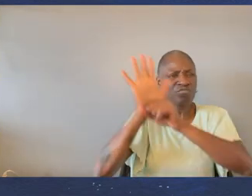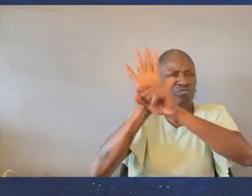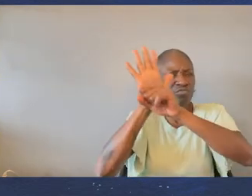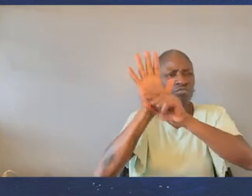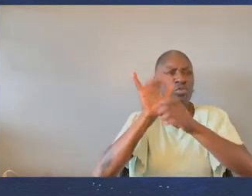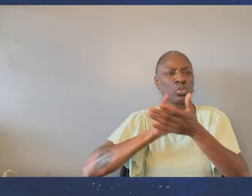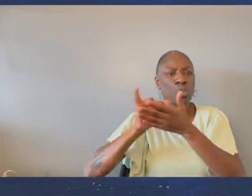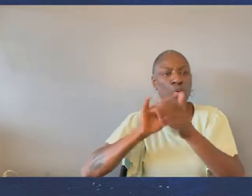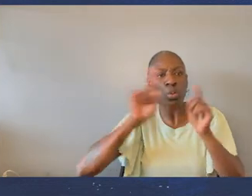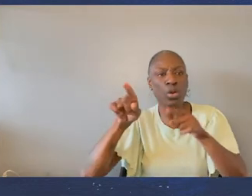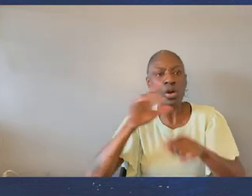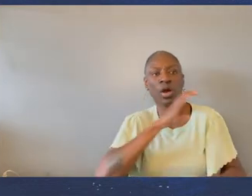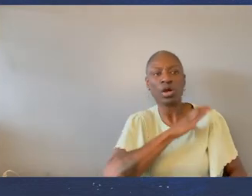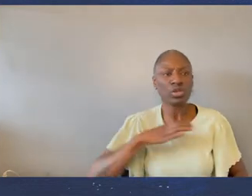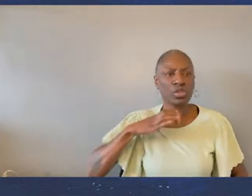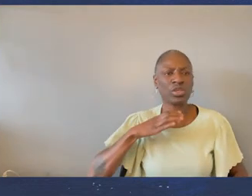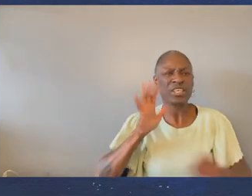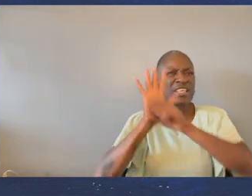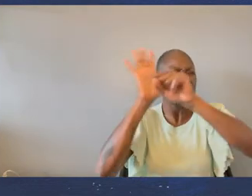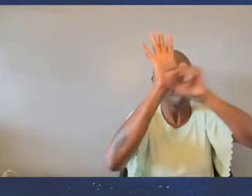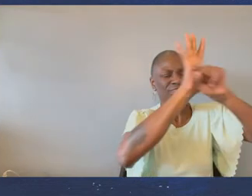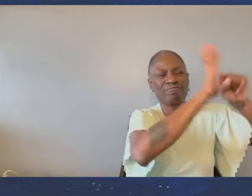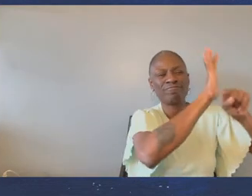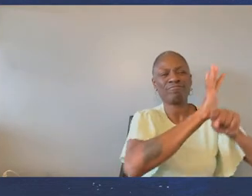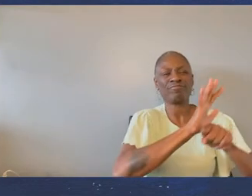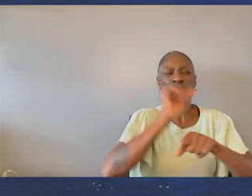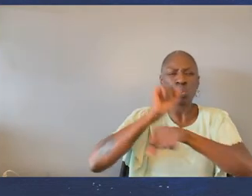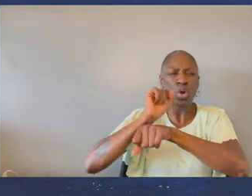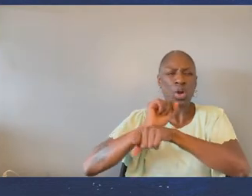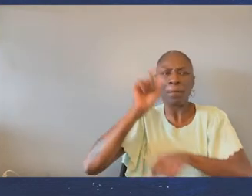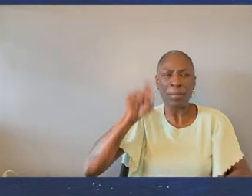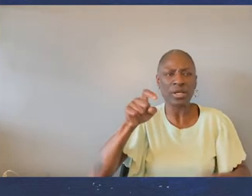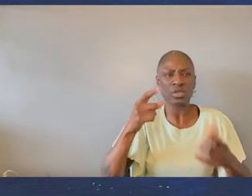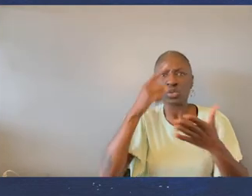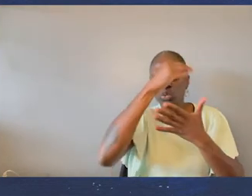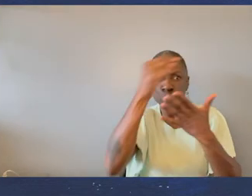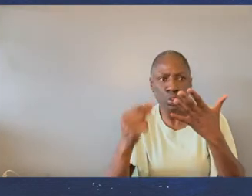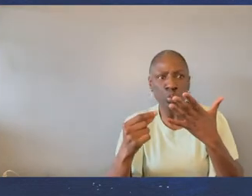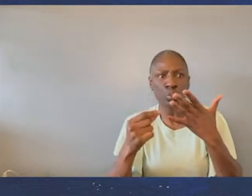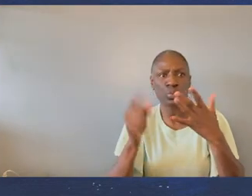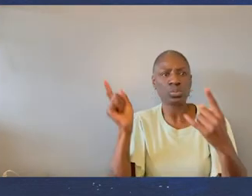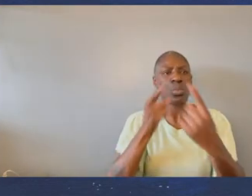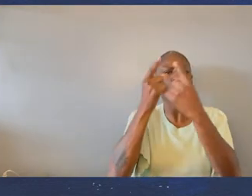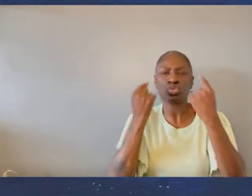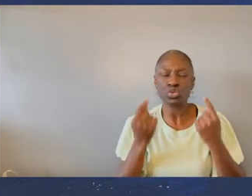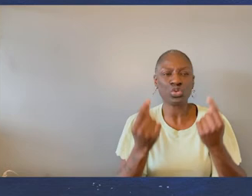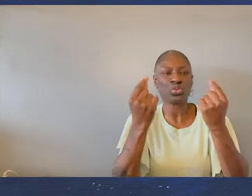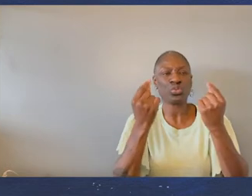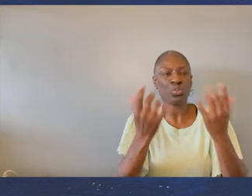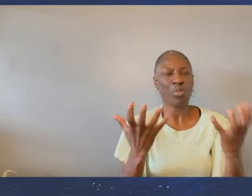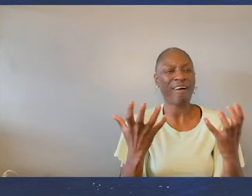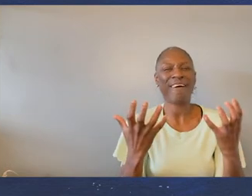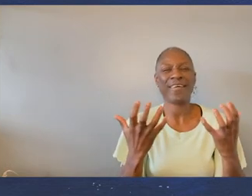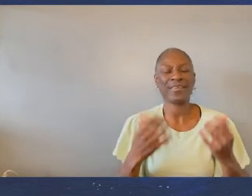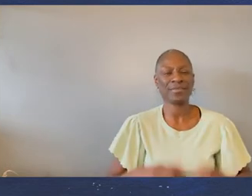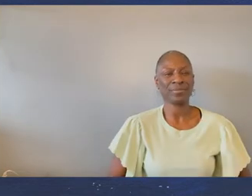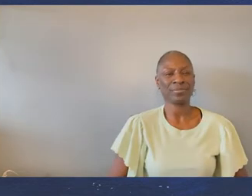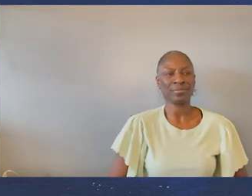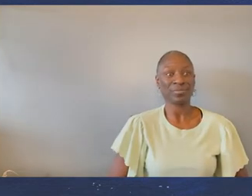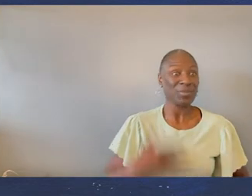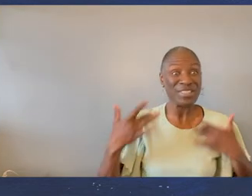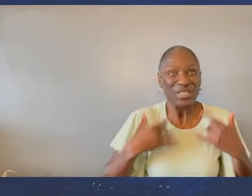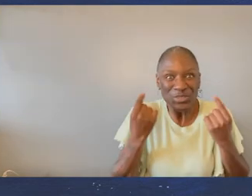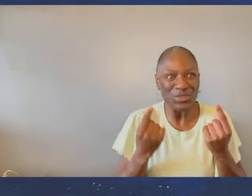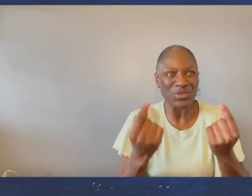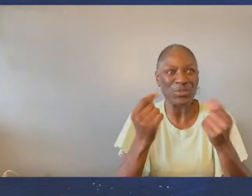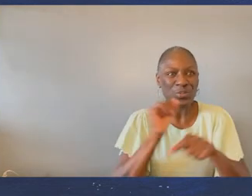Albany, going to Congress. The work must be done, and I intend to do that work. And I want to do that work. And I